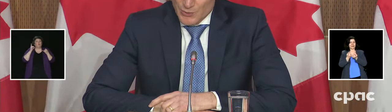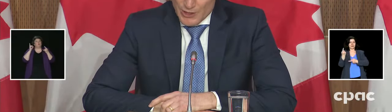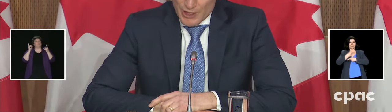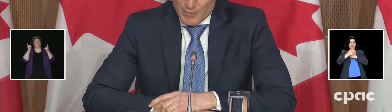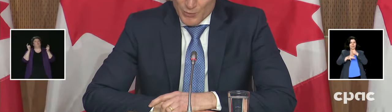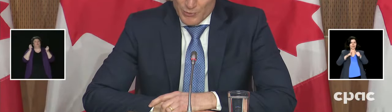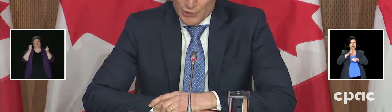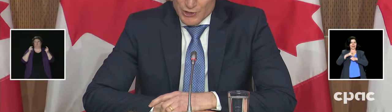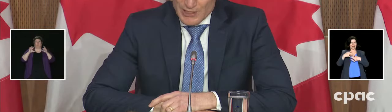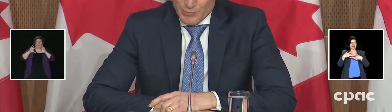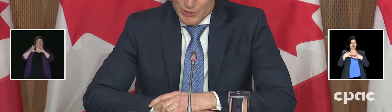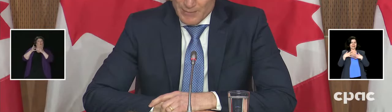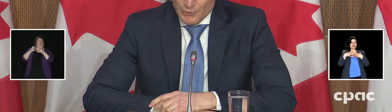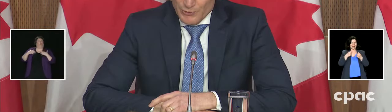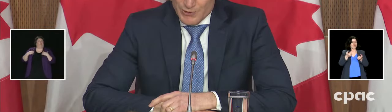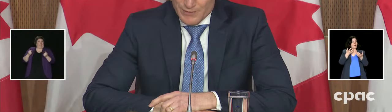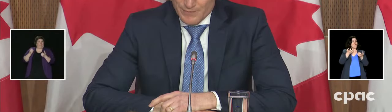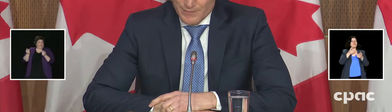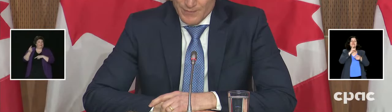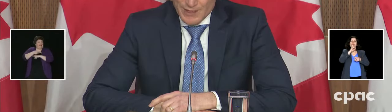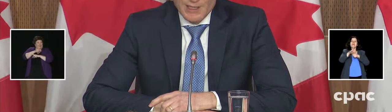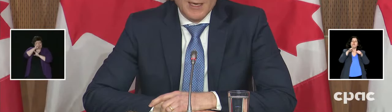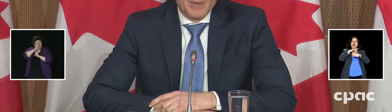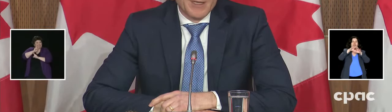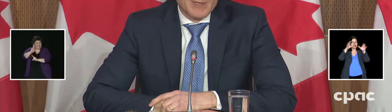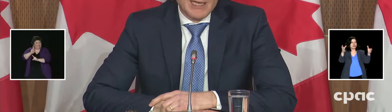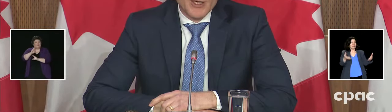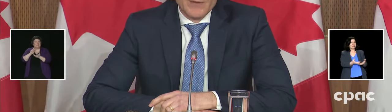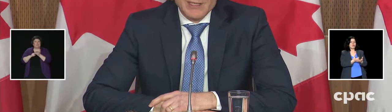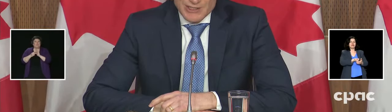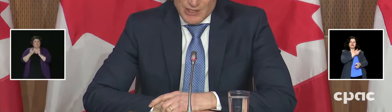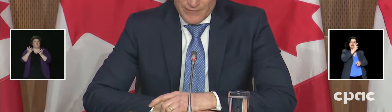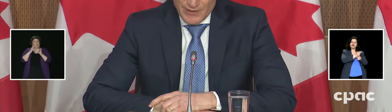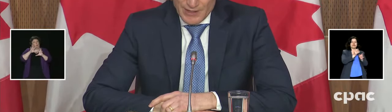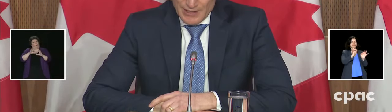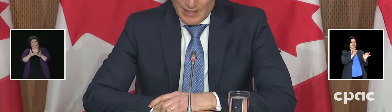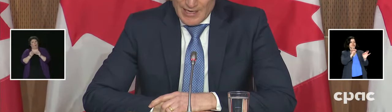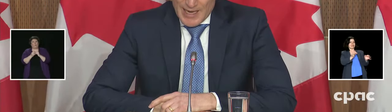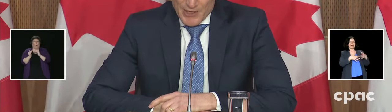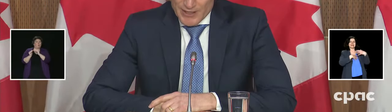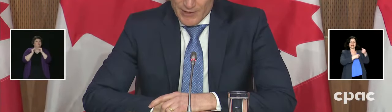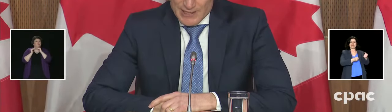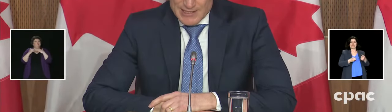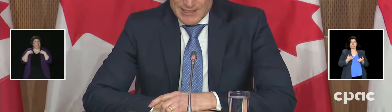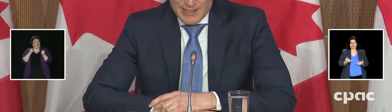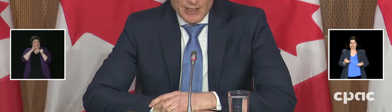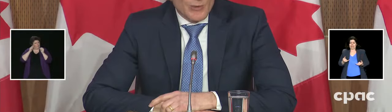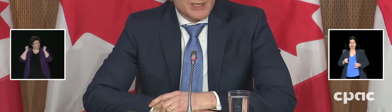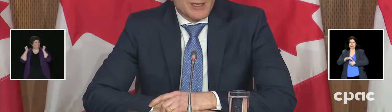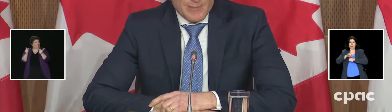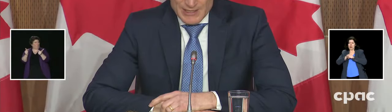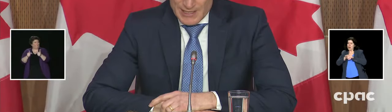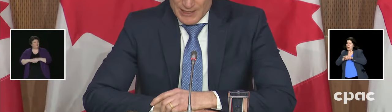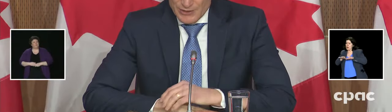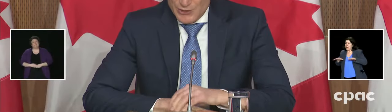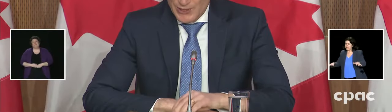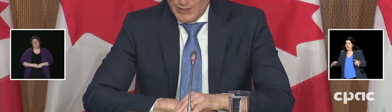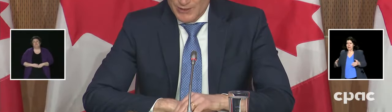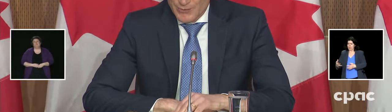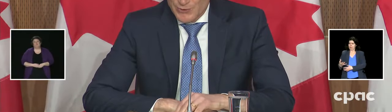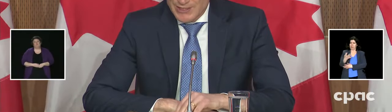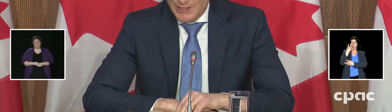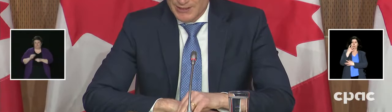«Construire a world more just and more sain for all». The COVID-19 has made its increasing growth in terms